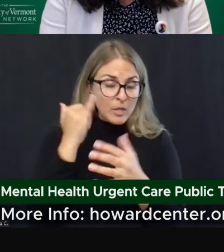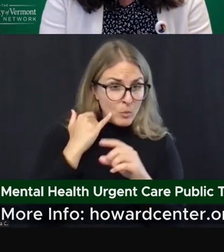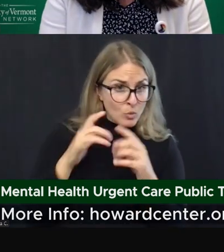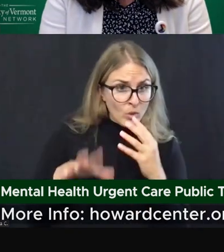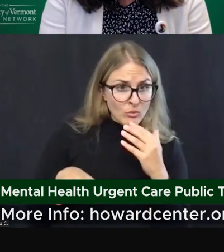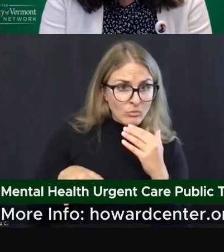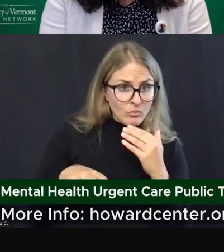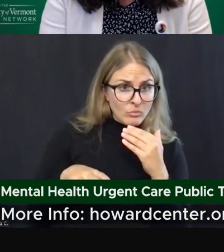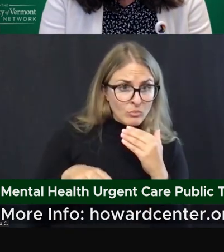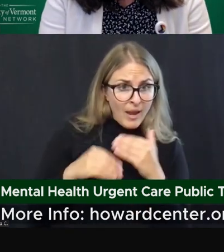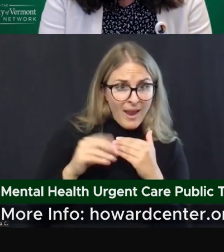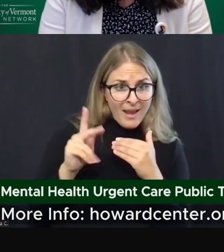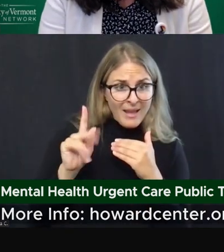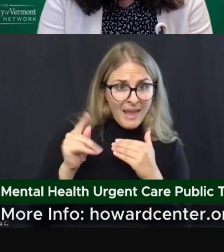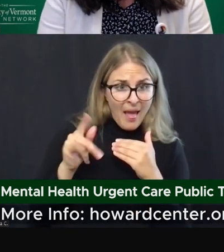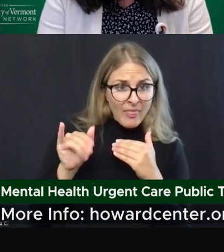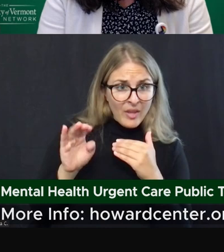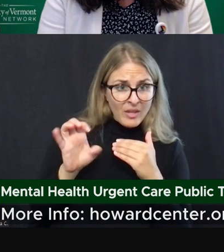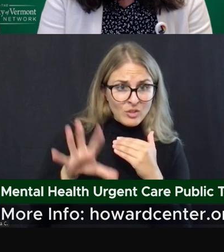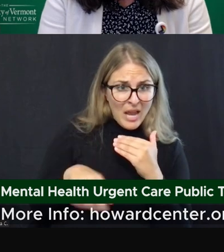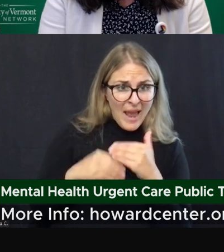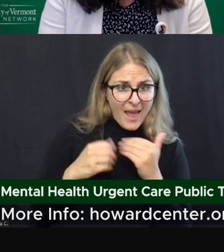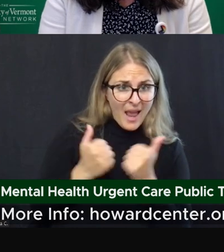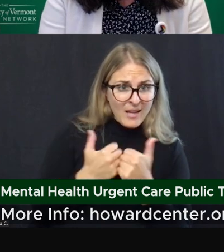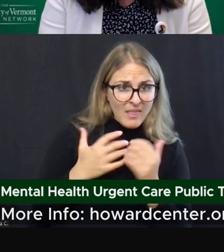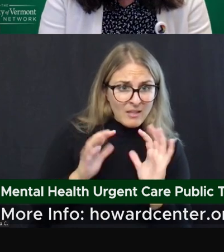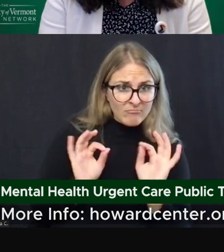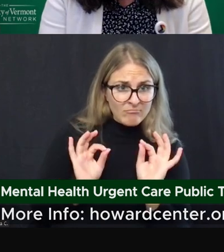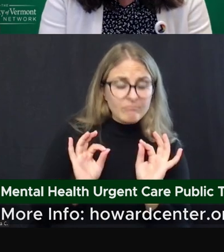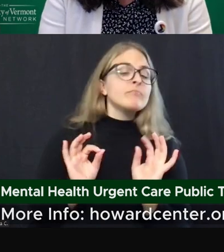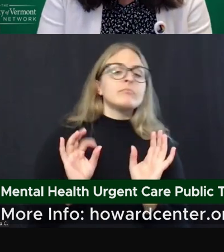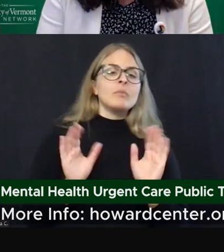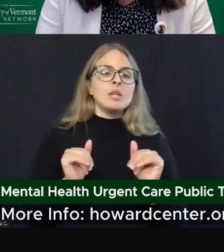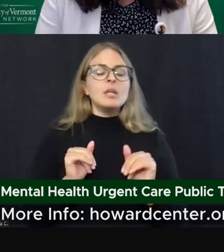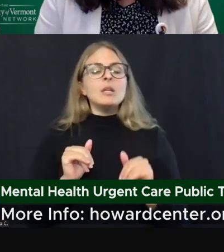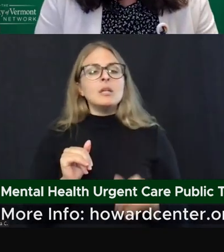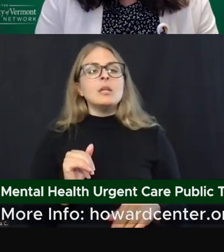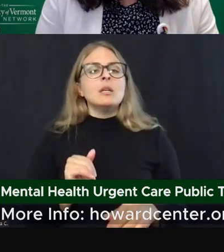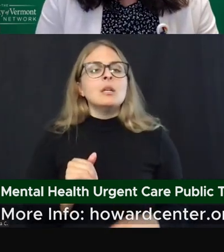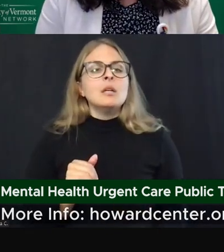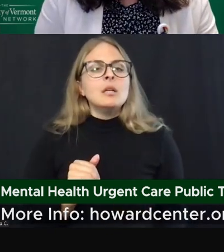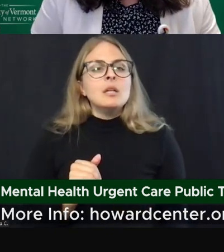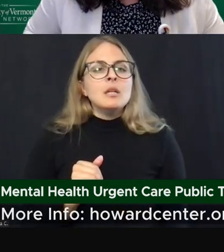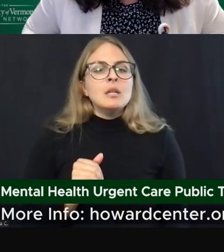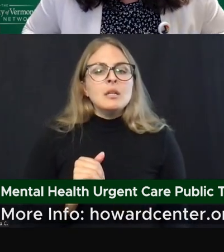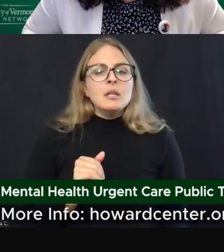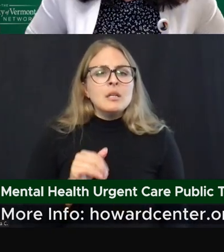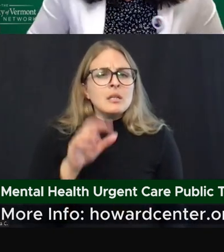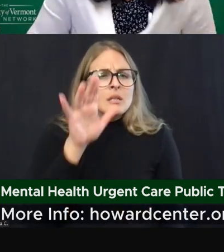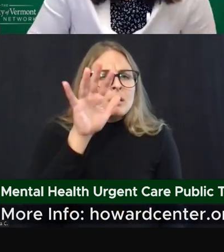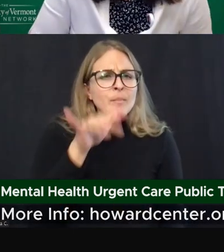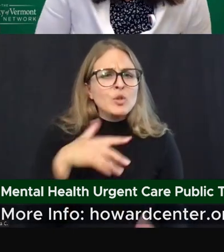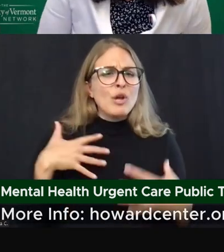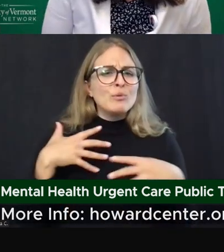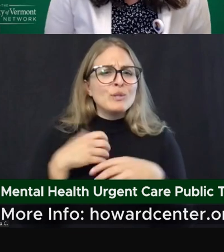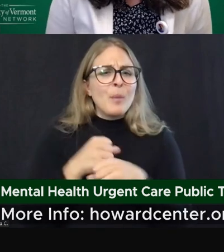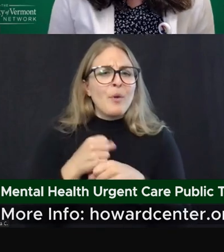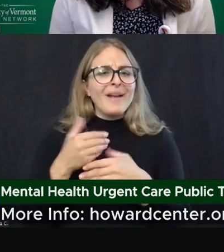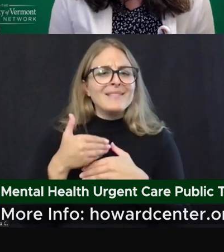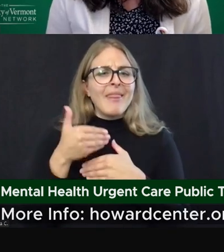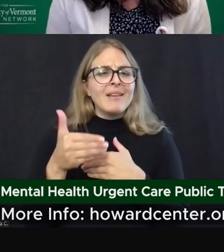answer, let me know. So the next question, let me just see if I can summarize this.